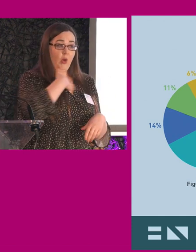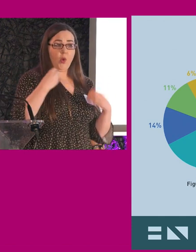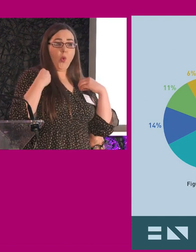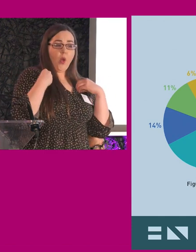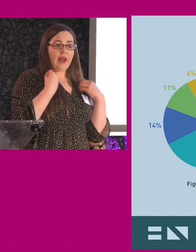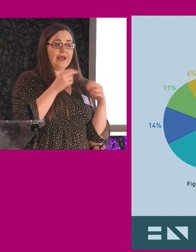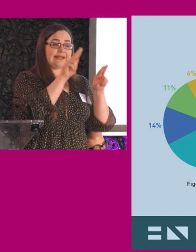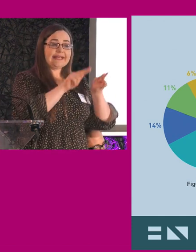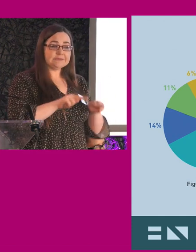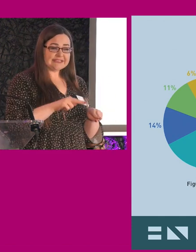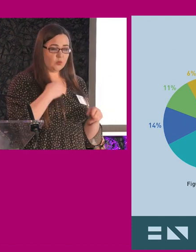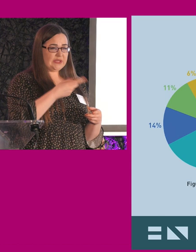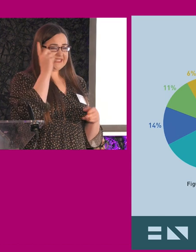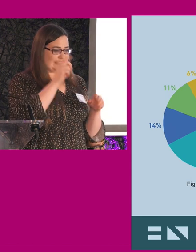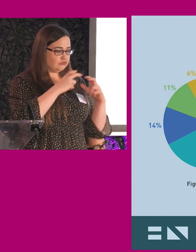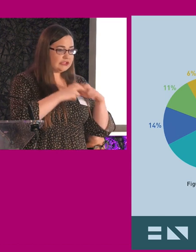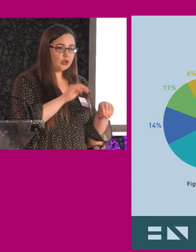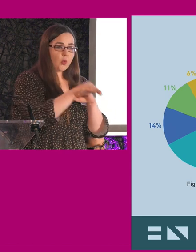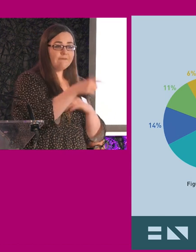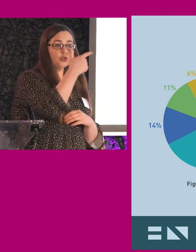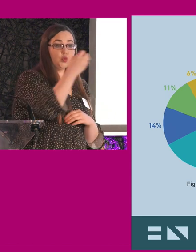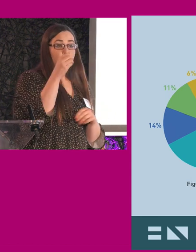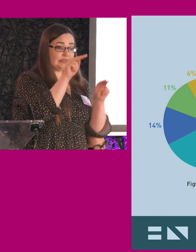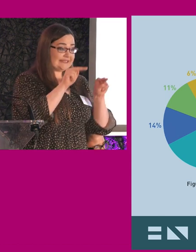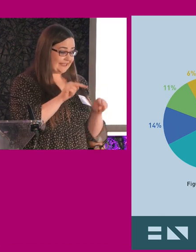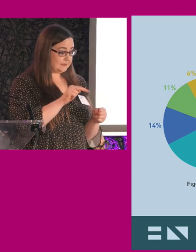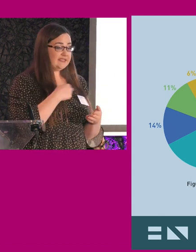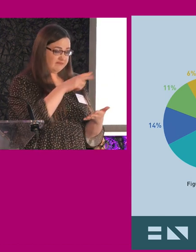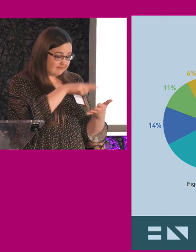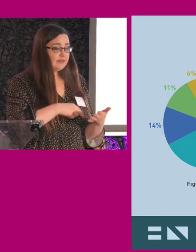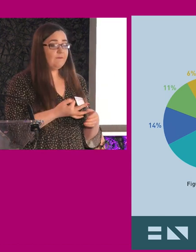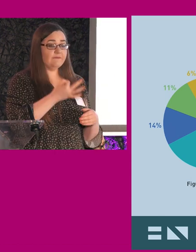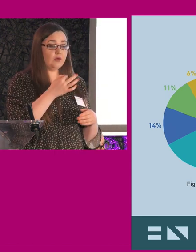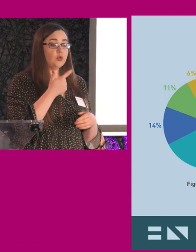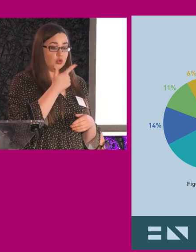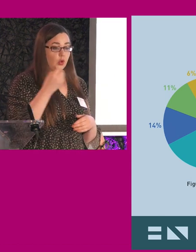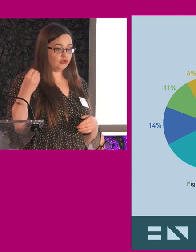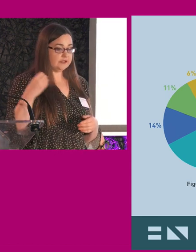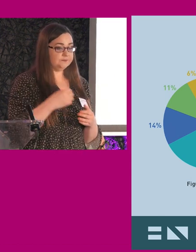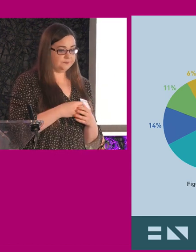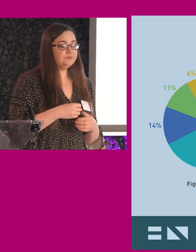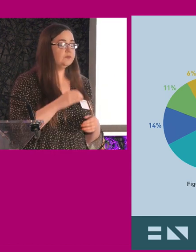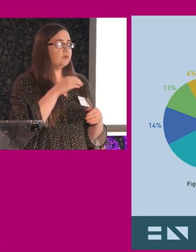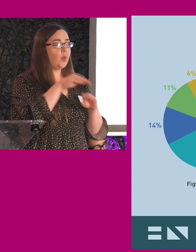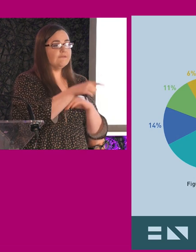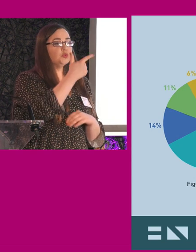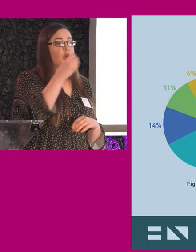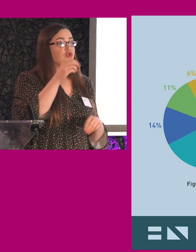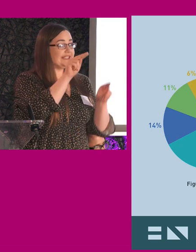Under one, our own research assessments, we have over 200